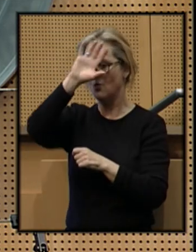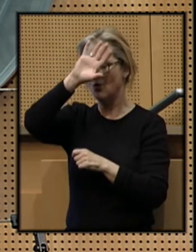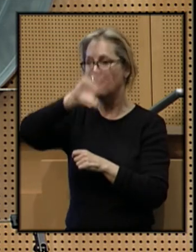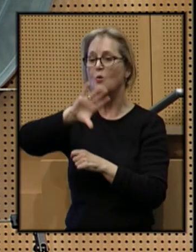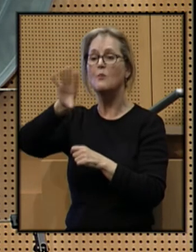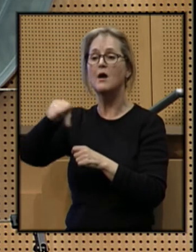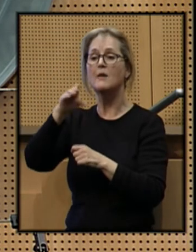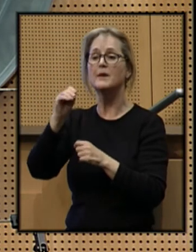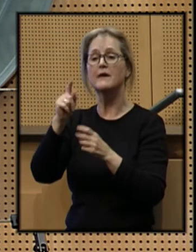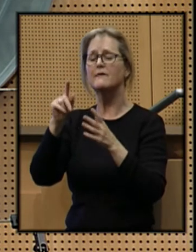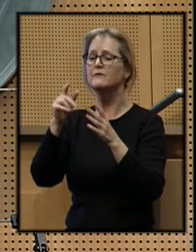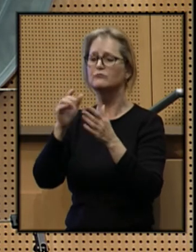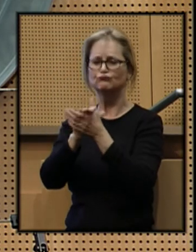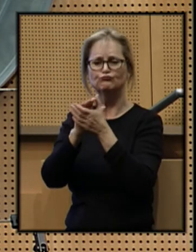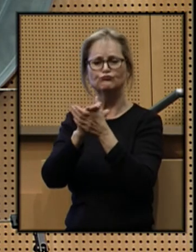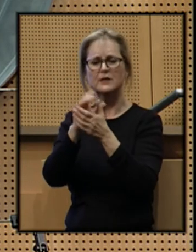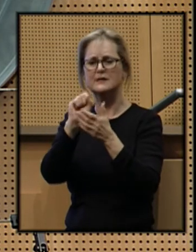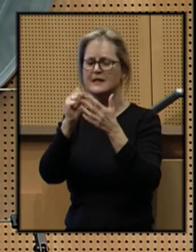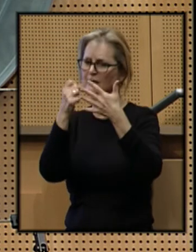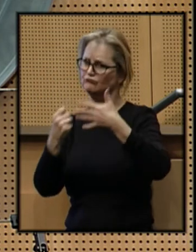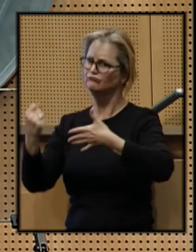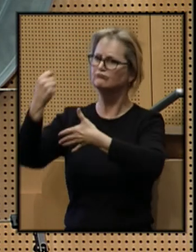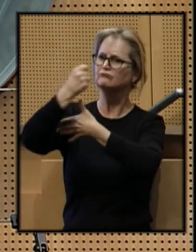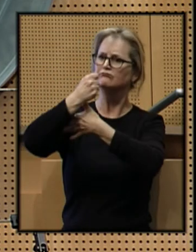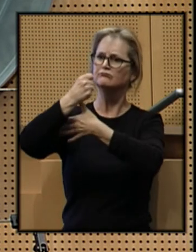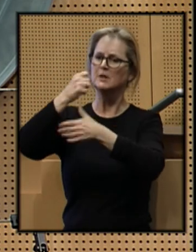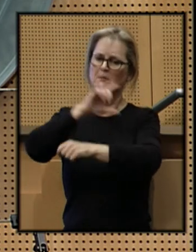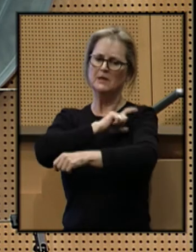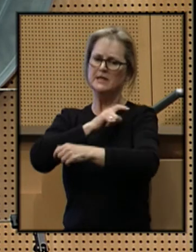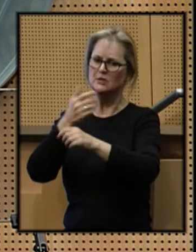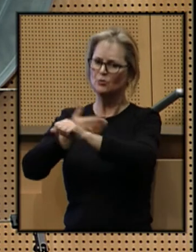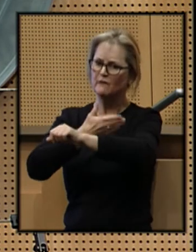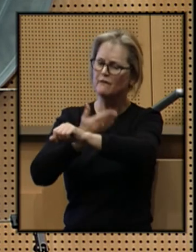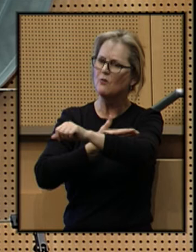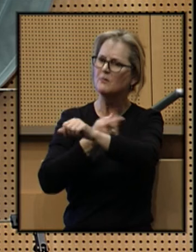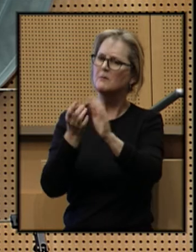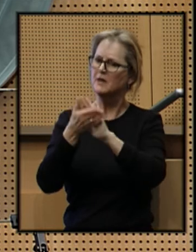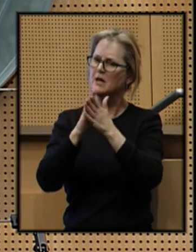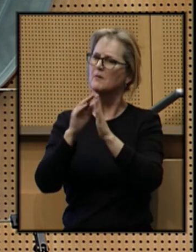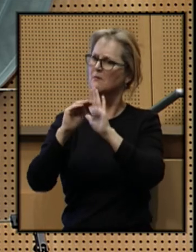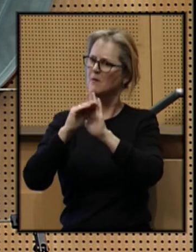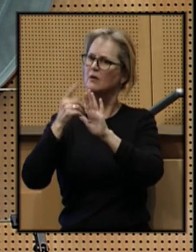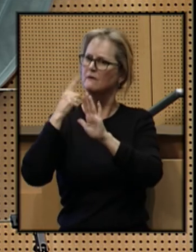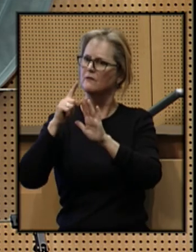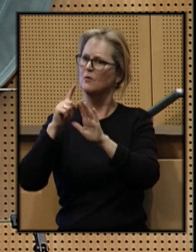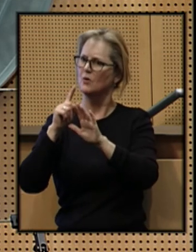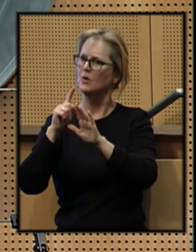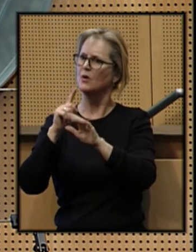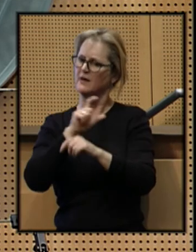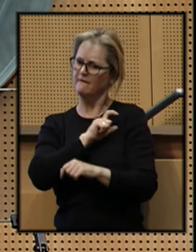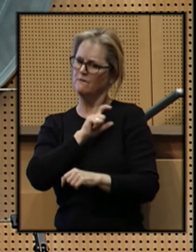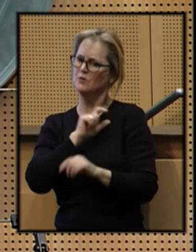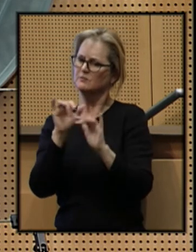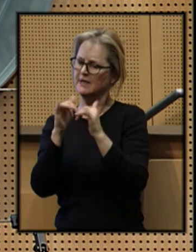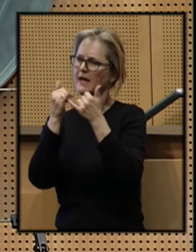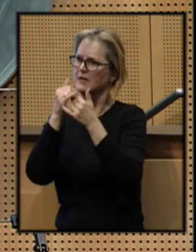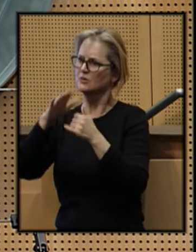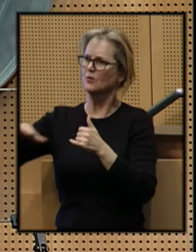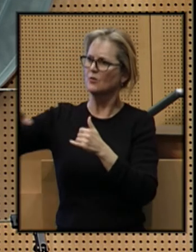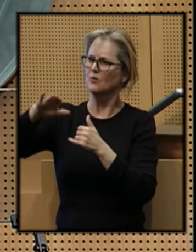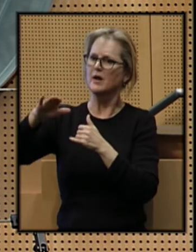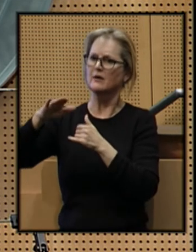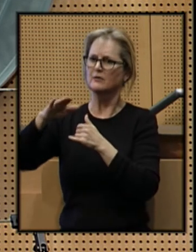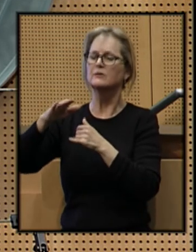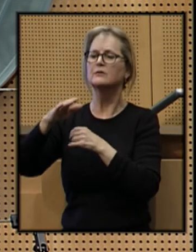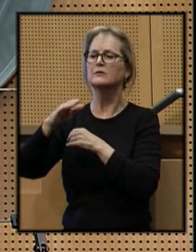for being at the forefront of police reform and for becoming a model for enforcement agencies around